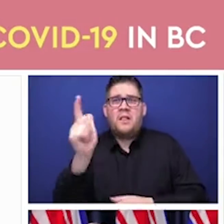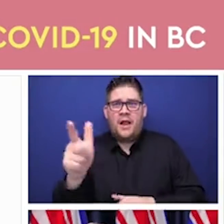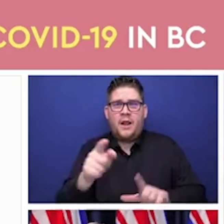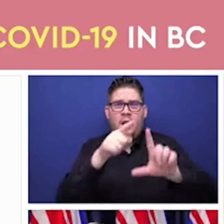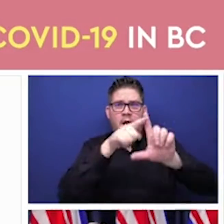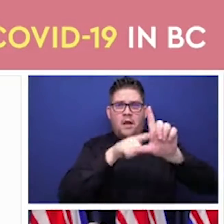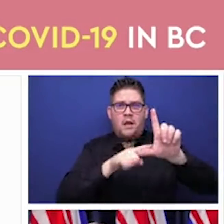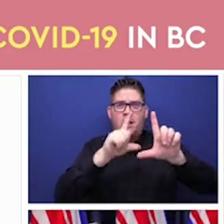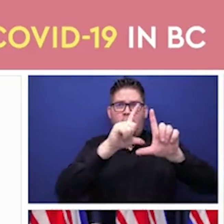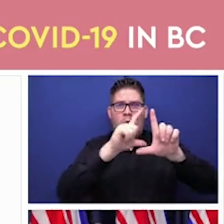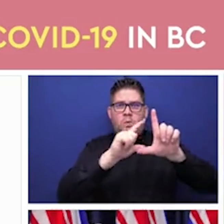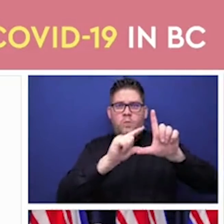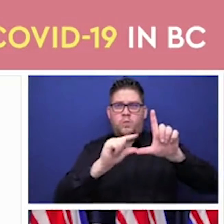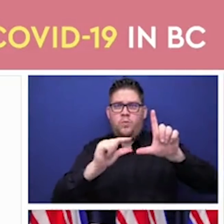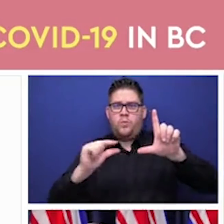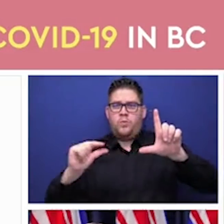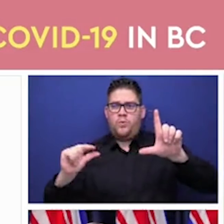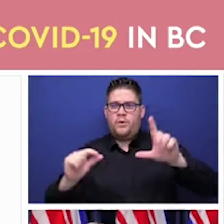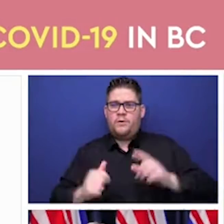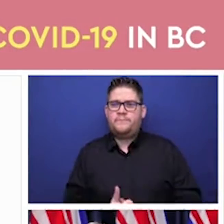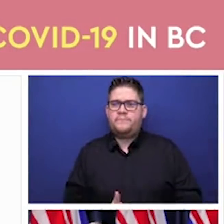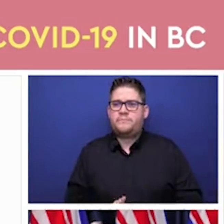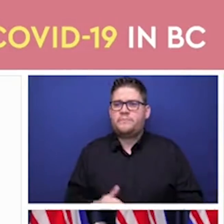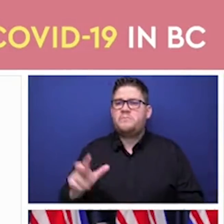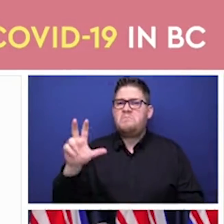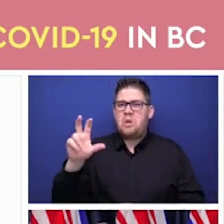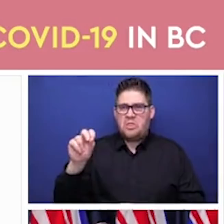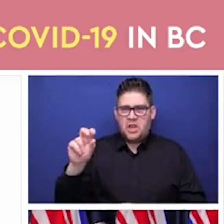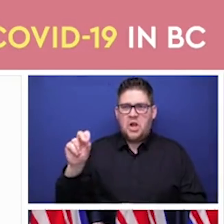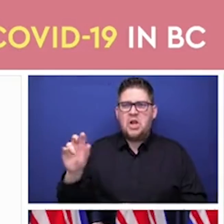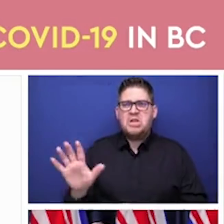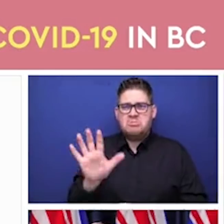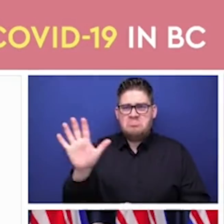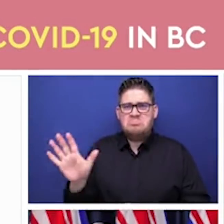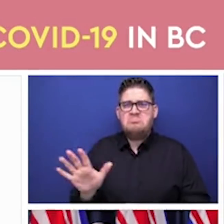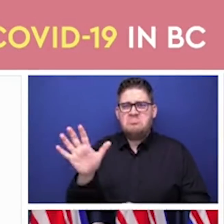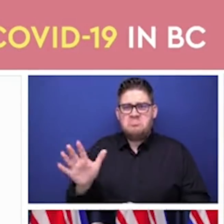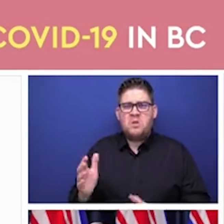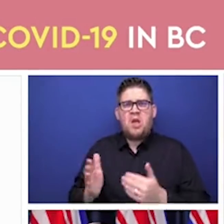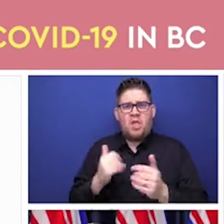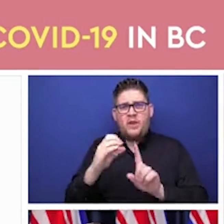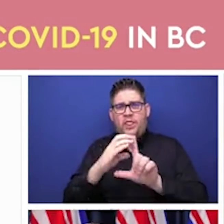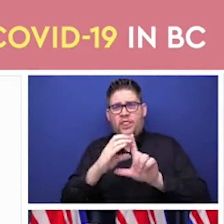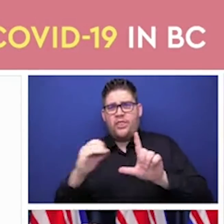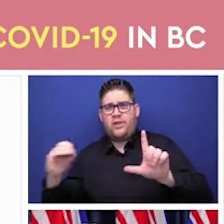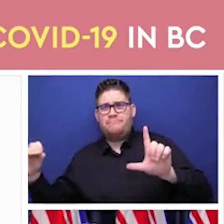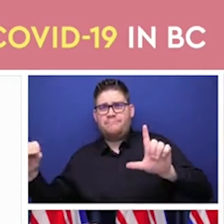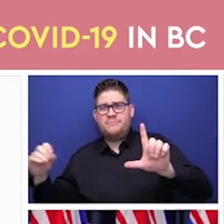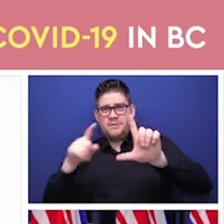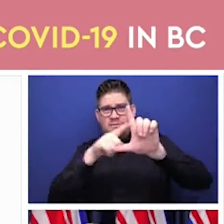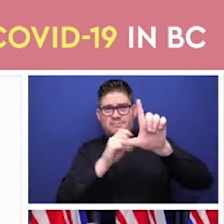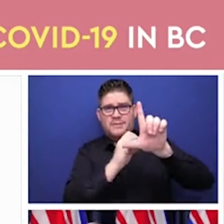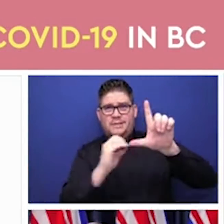too has allowed us to protect our health care system both in the long-term care sector and in acute care. And as we move our